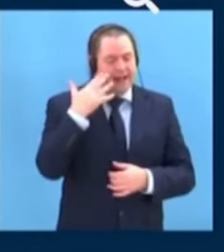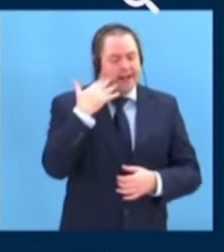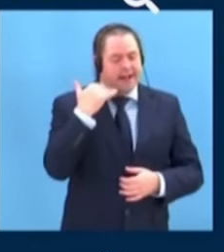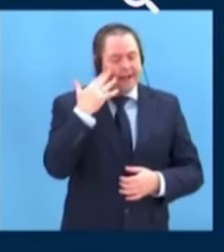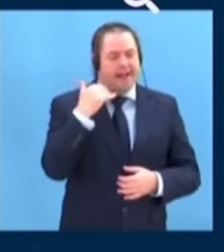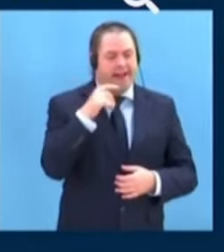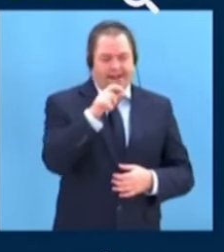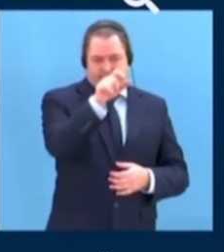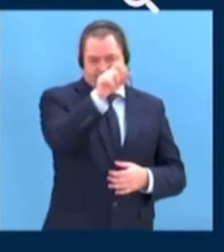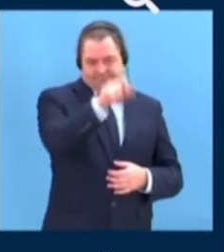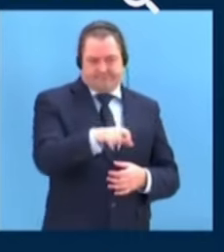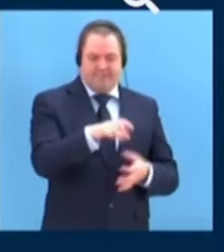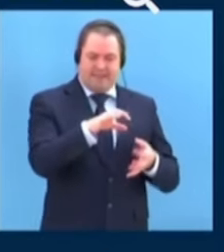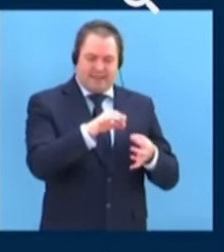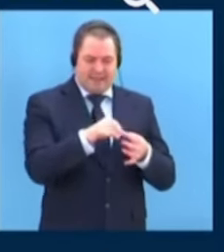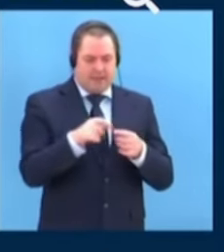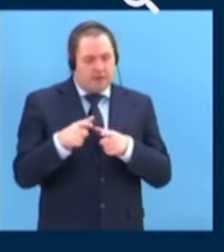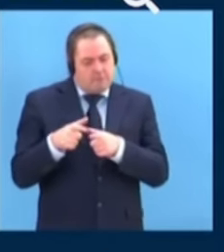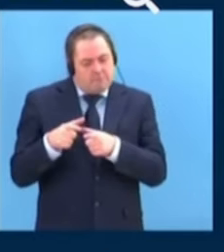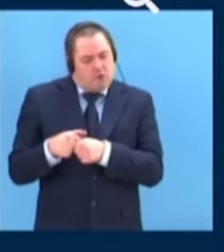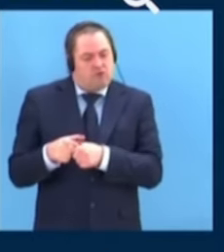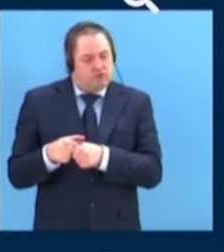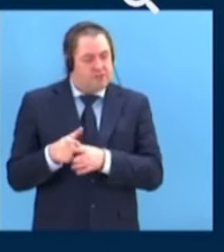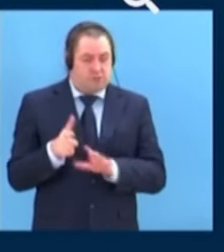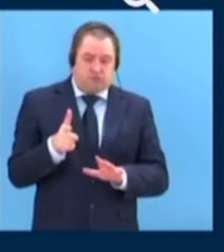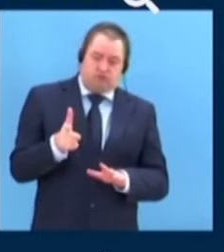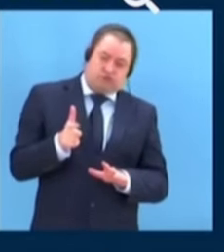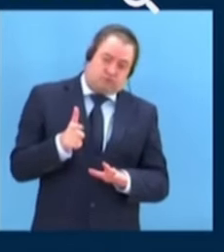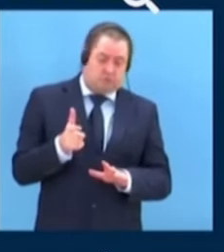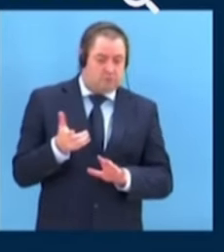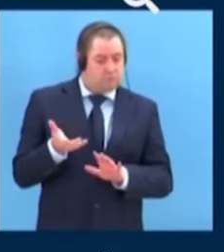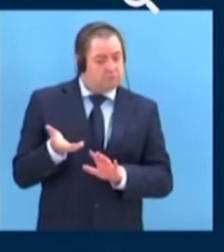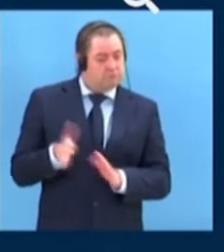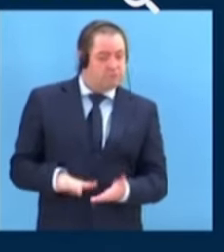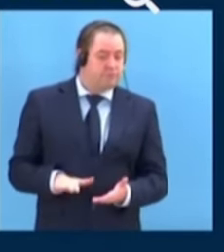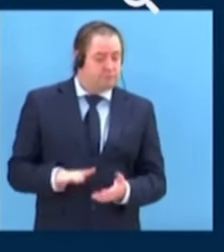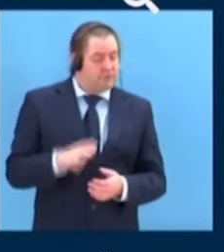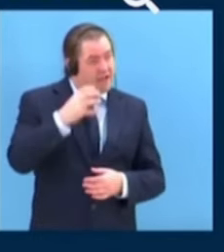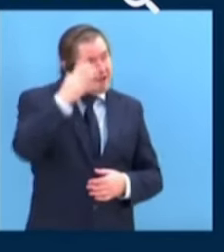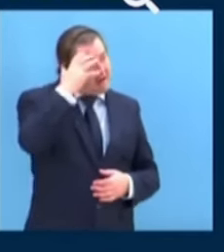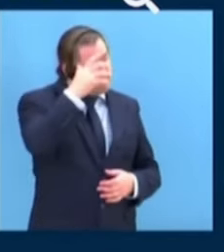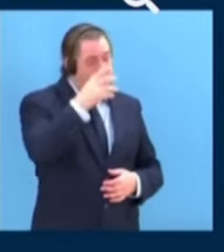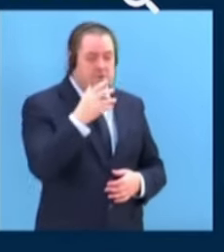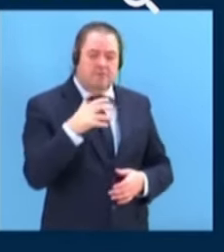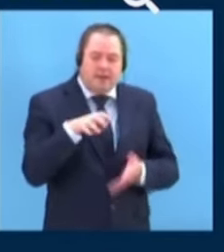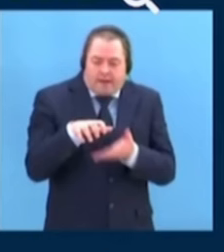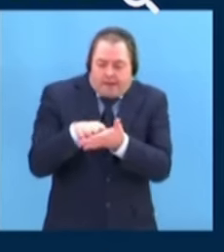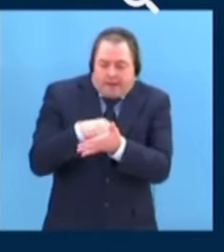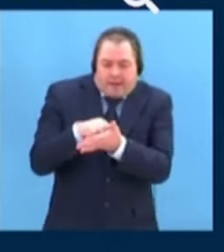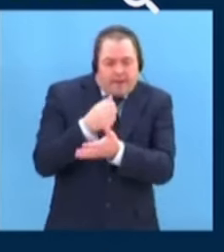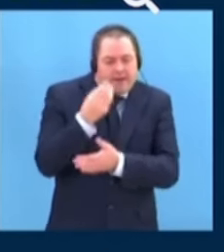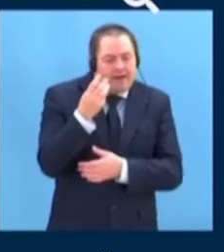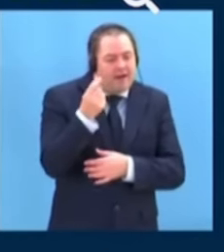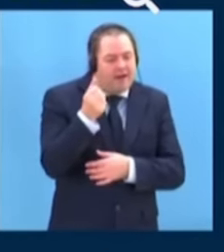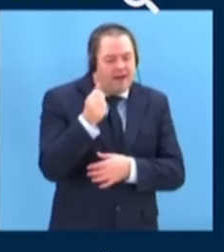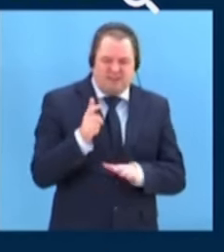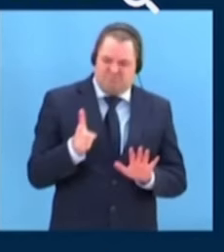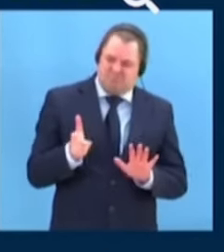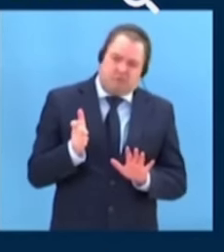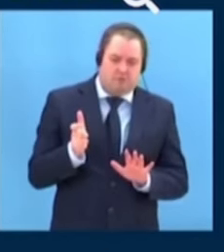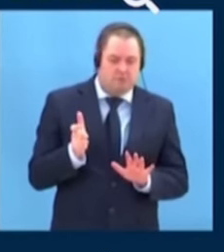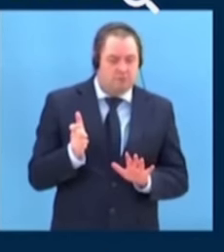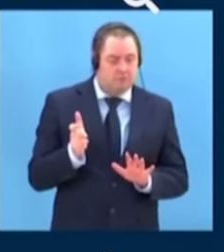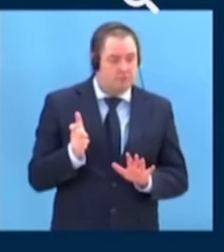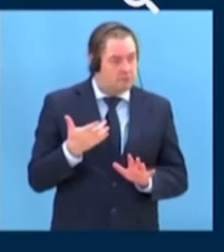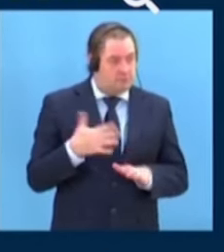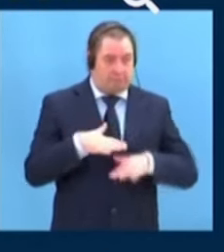Abarimo from Banadiri ethnic minority, was shot and murdered by the government tax officials for 25 cents, while sitting